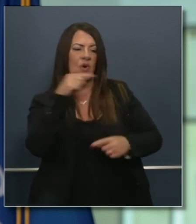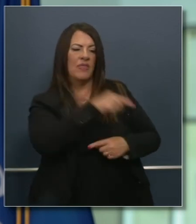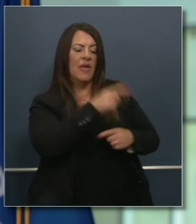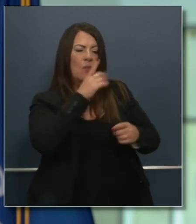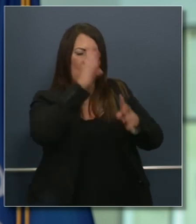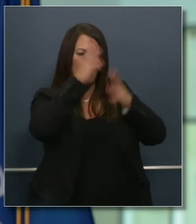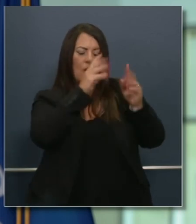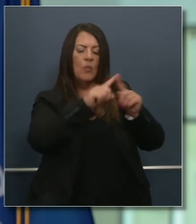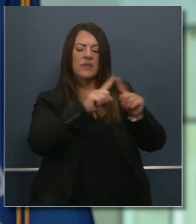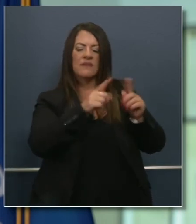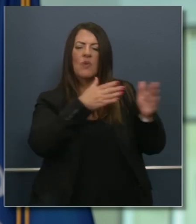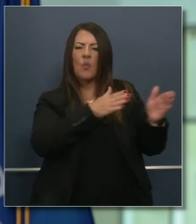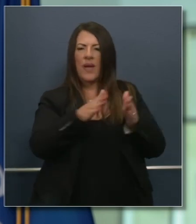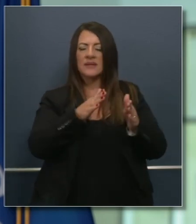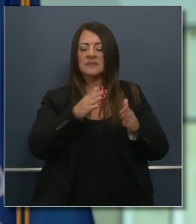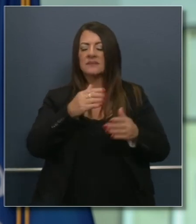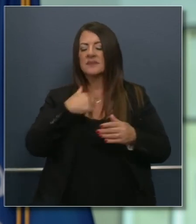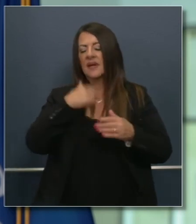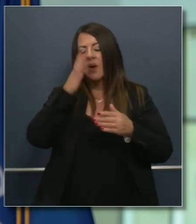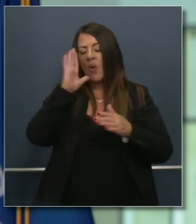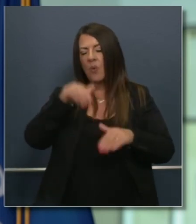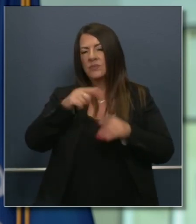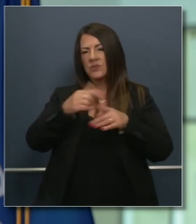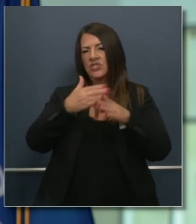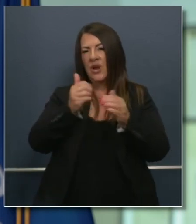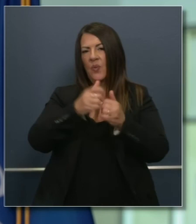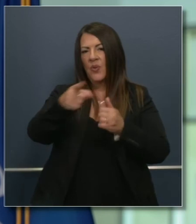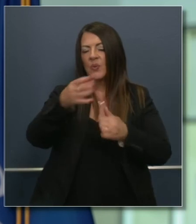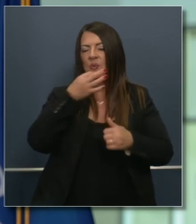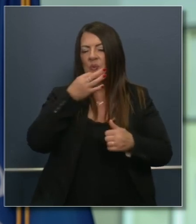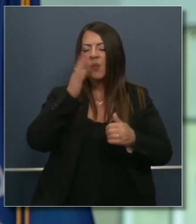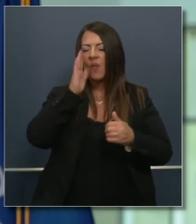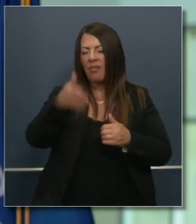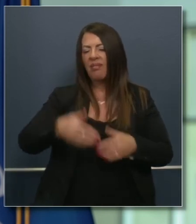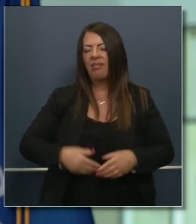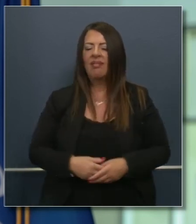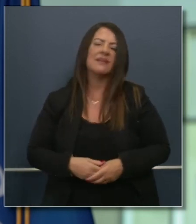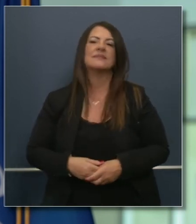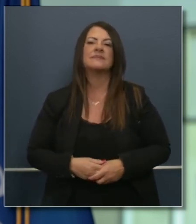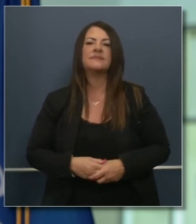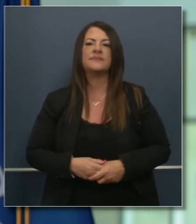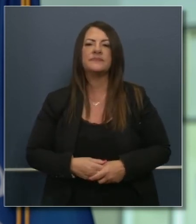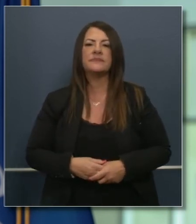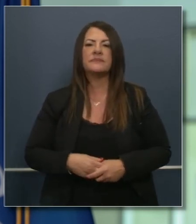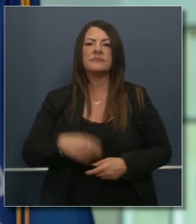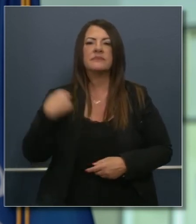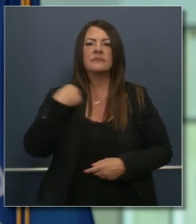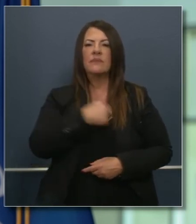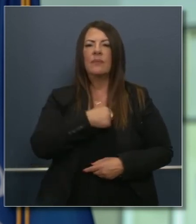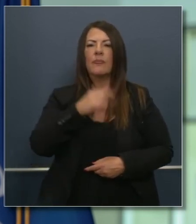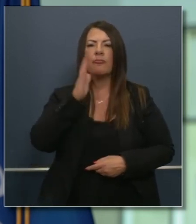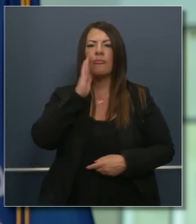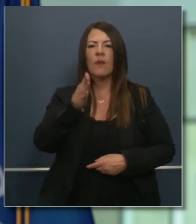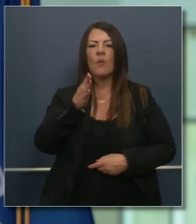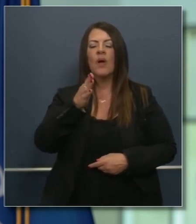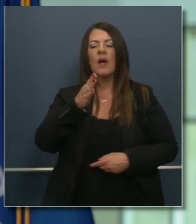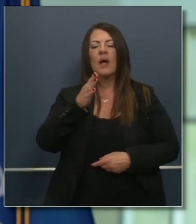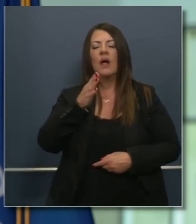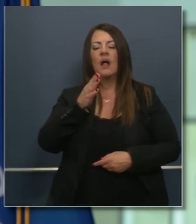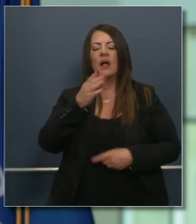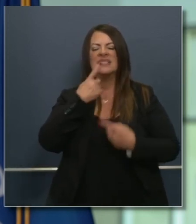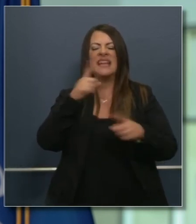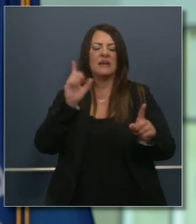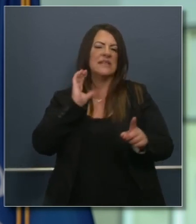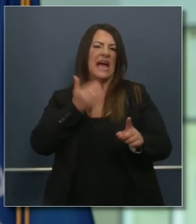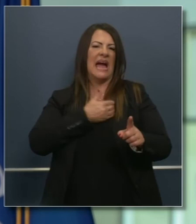very, very soon. So that's just broadly on a nutshell. You'll see the executive order. Forgive me, I don't want to belabor this, but